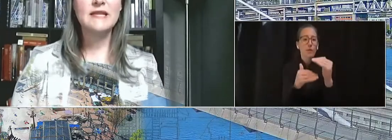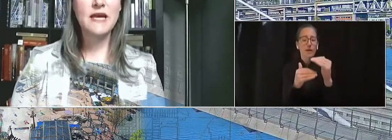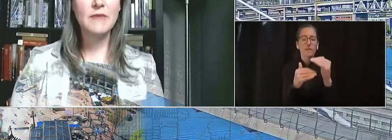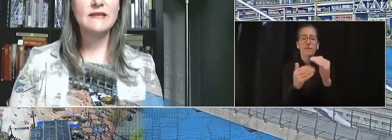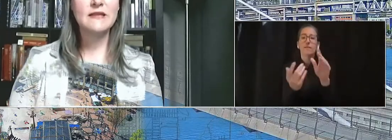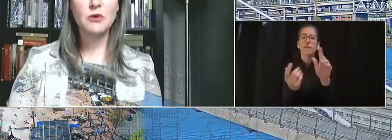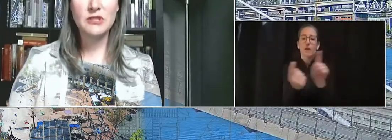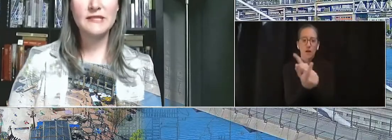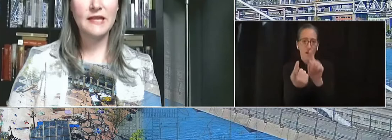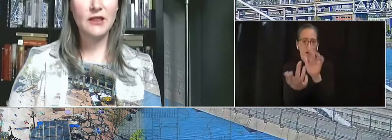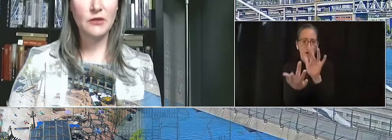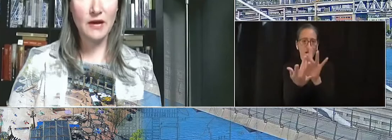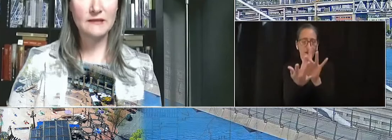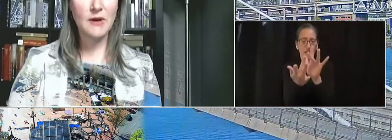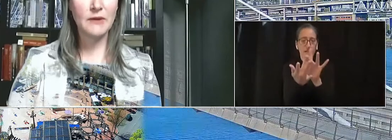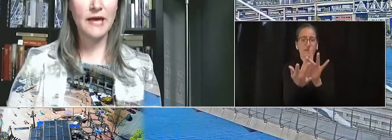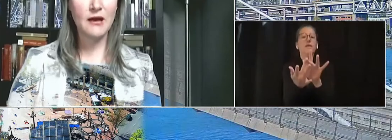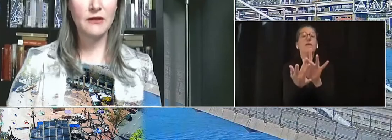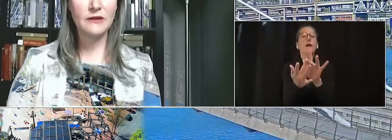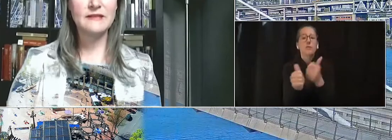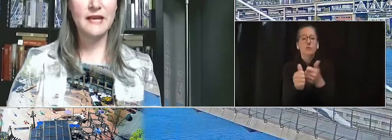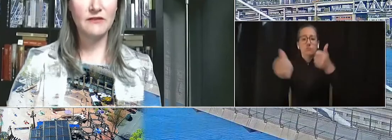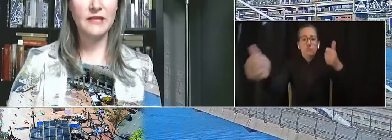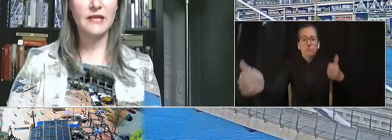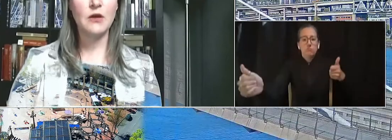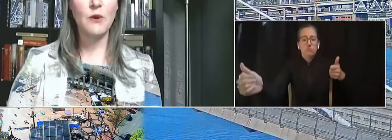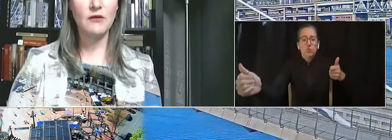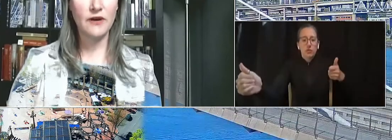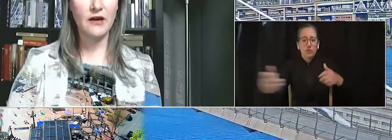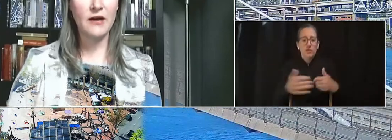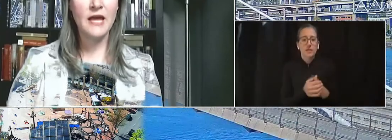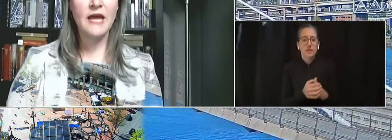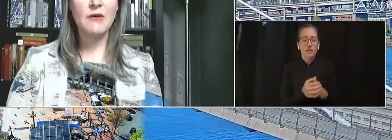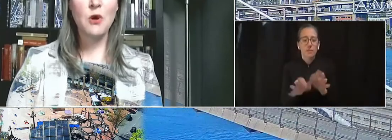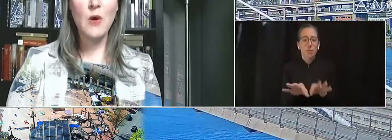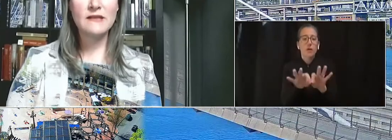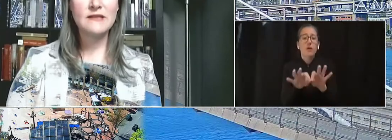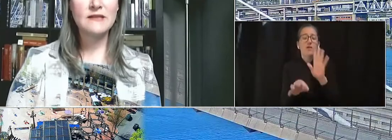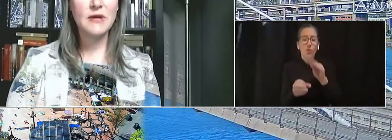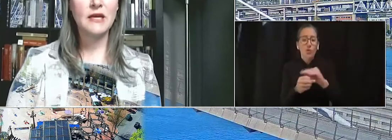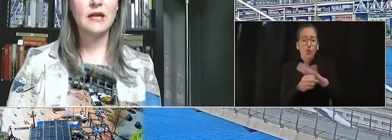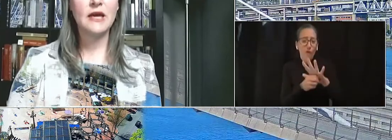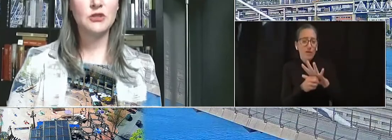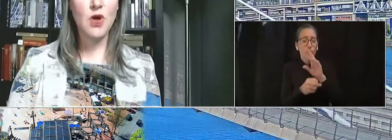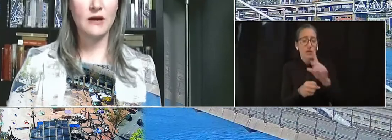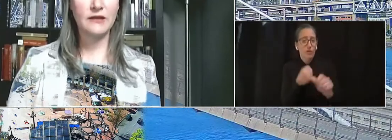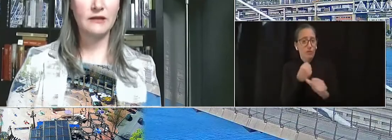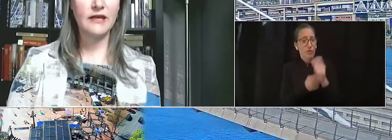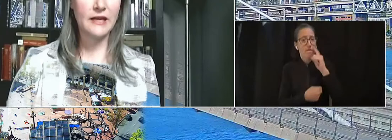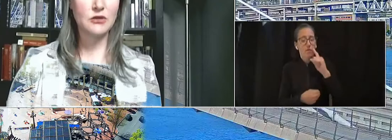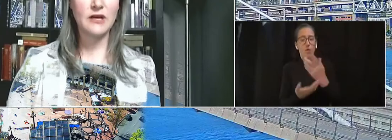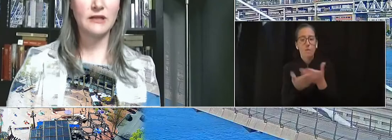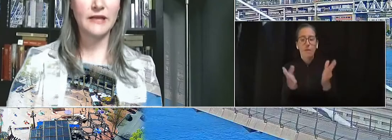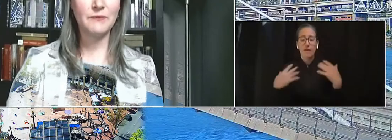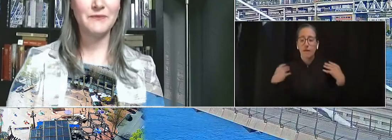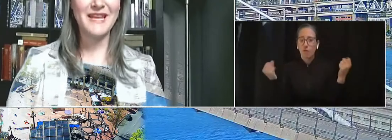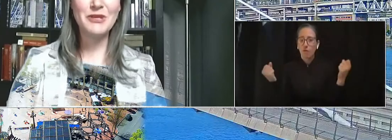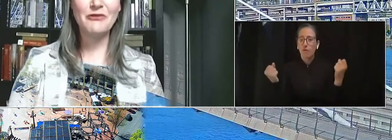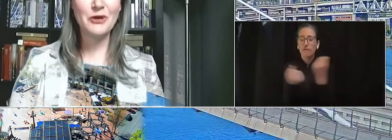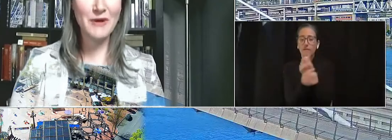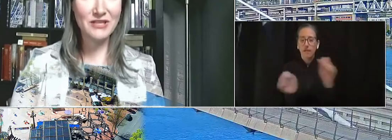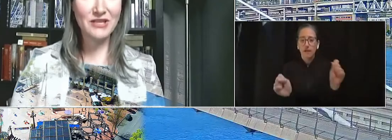The pandemic is an emergency that threatens public health, safety, and welfare, and requires us to meet electronically.